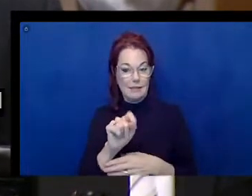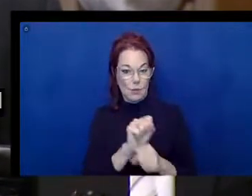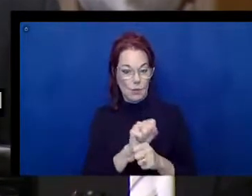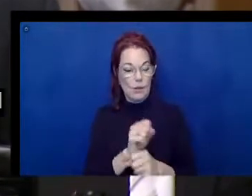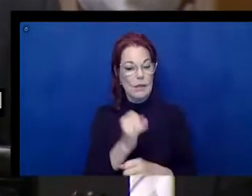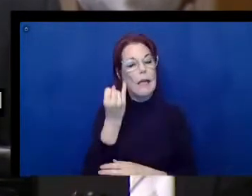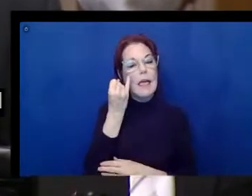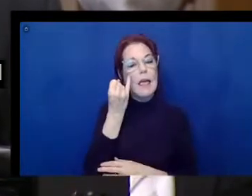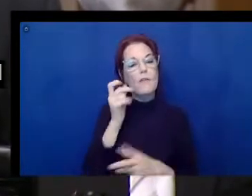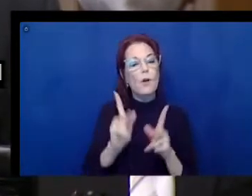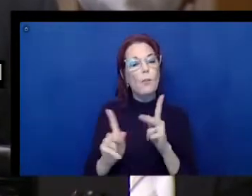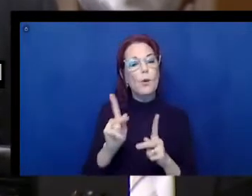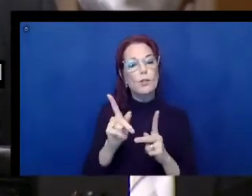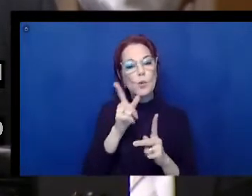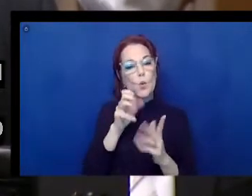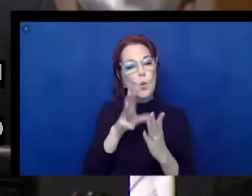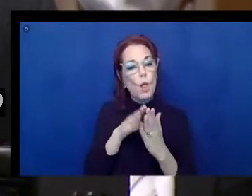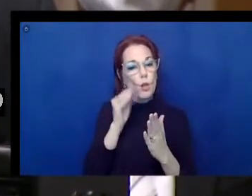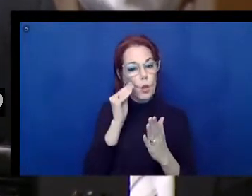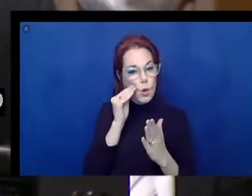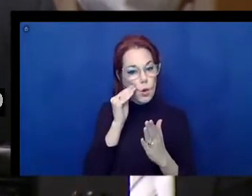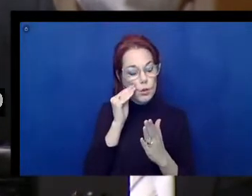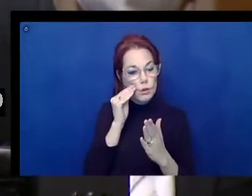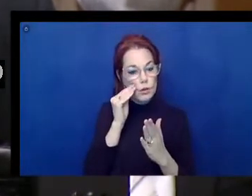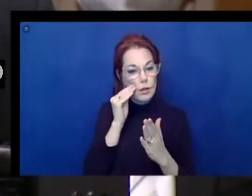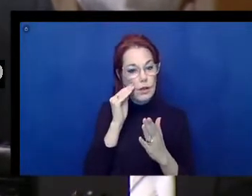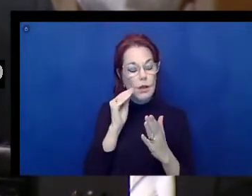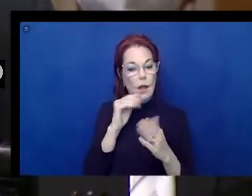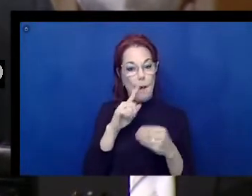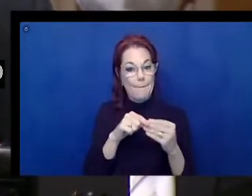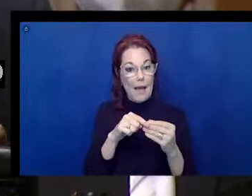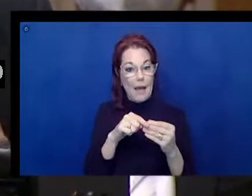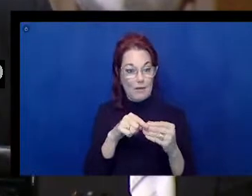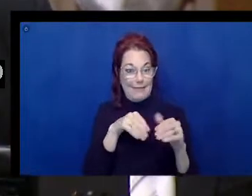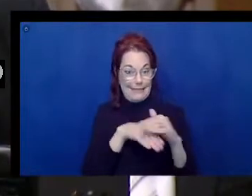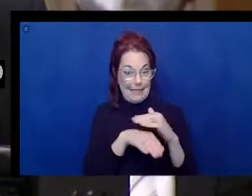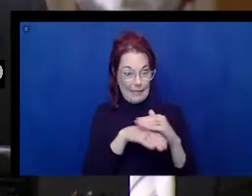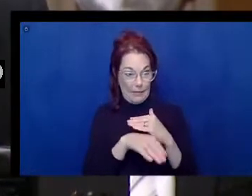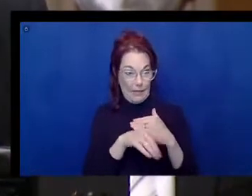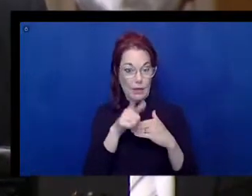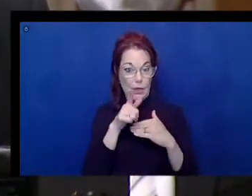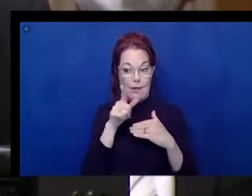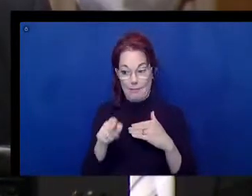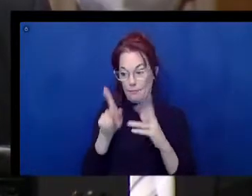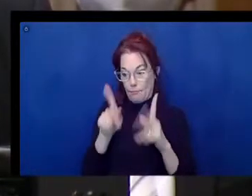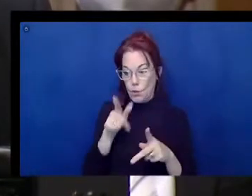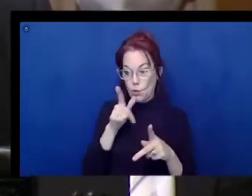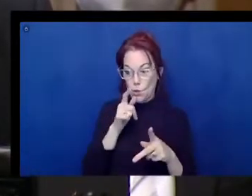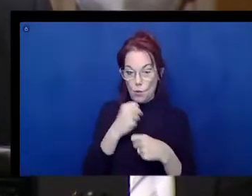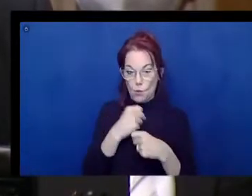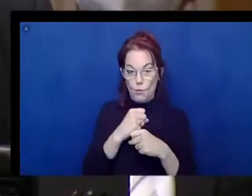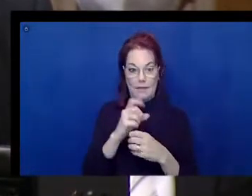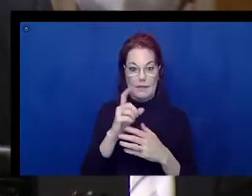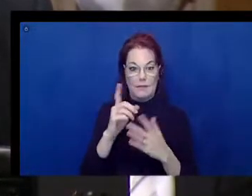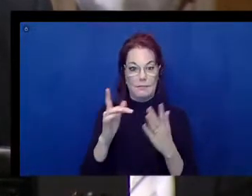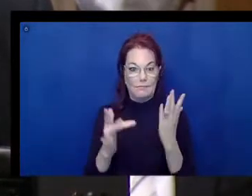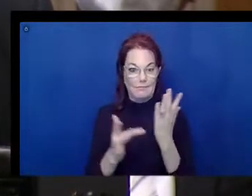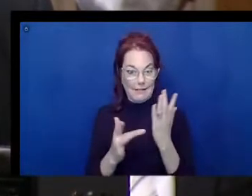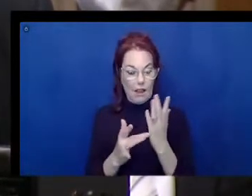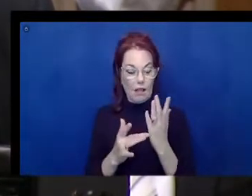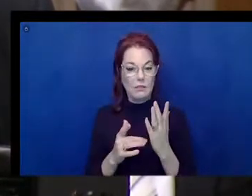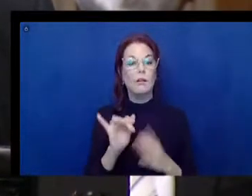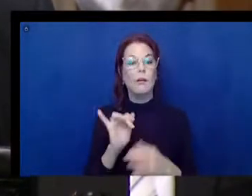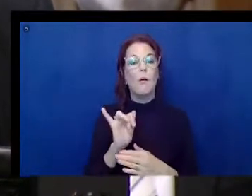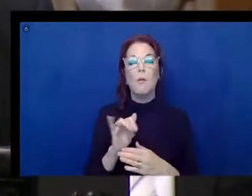develop, as long as they learn about accessibility, it's just part of their everyday. I'd like to just really give one quick example of what's really been